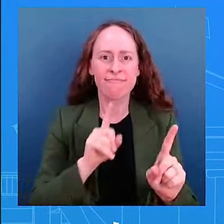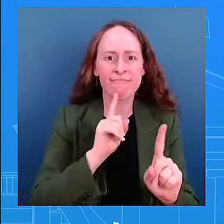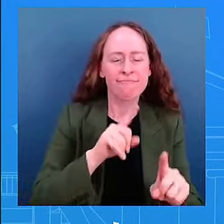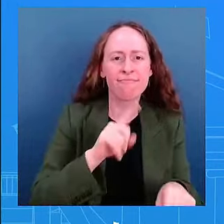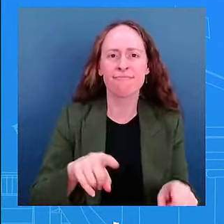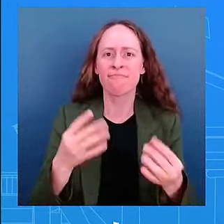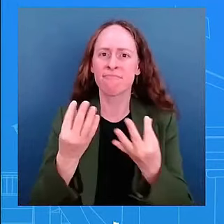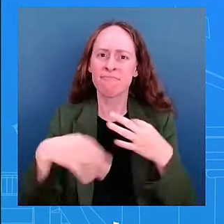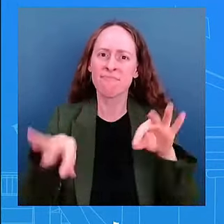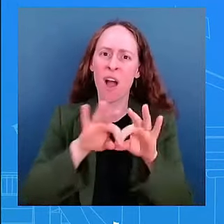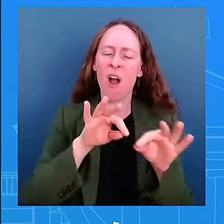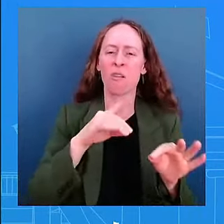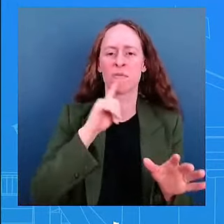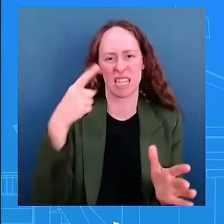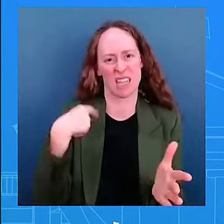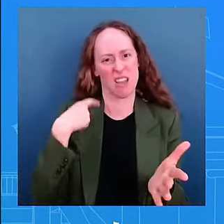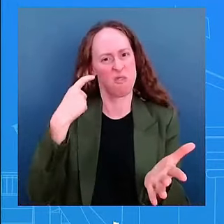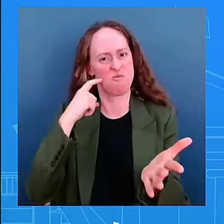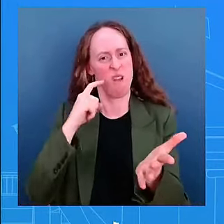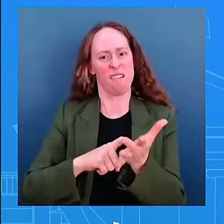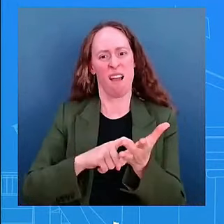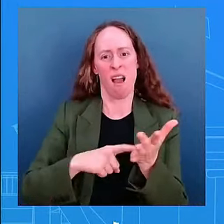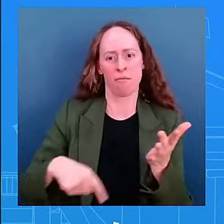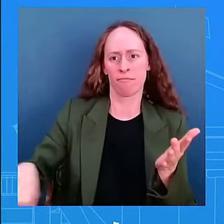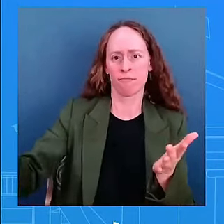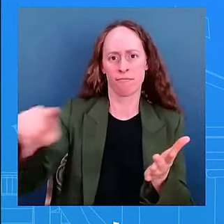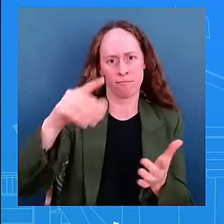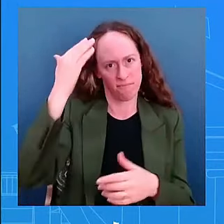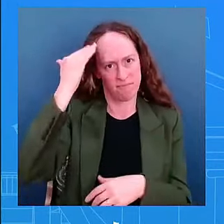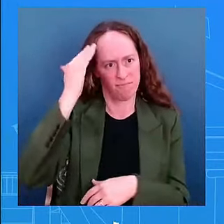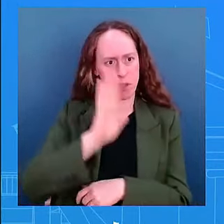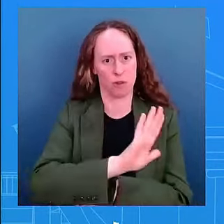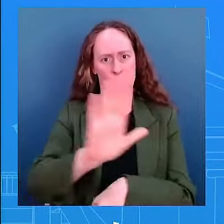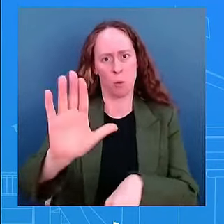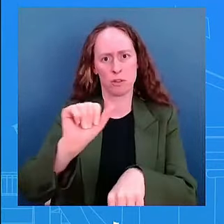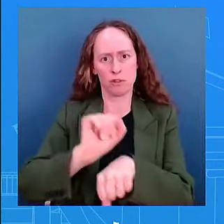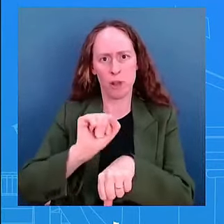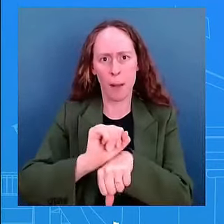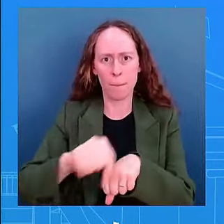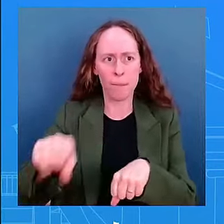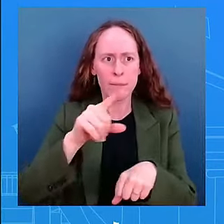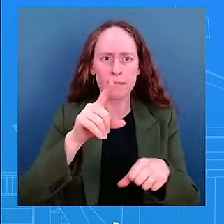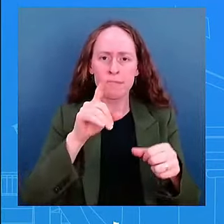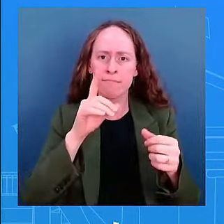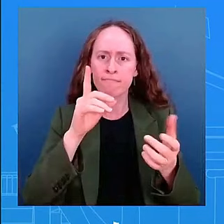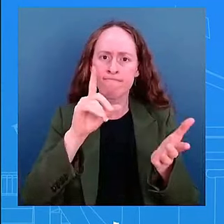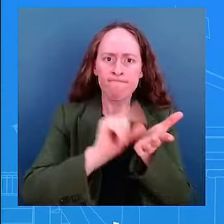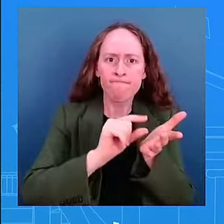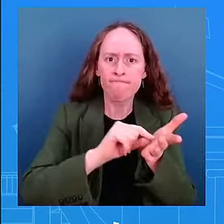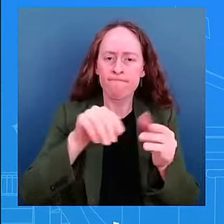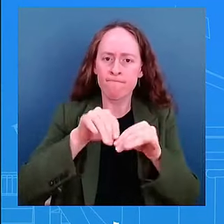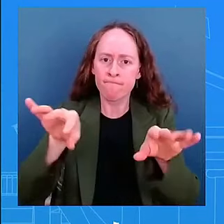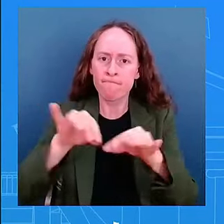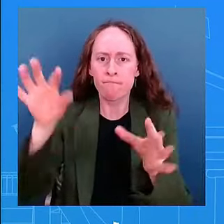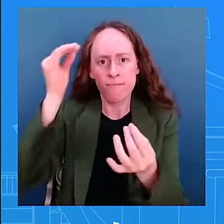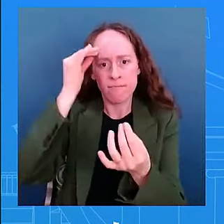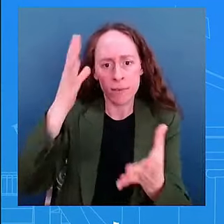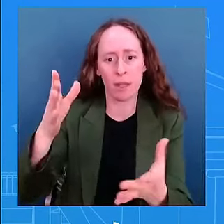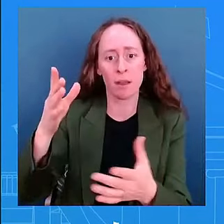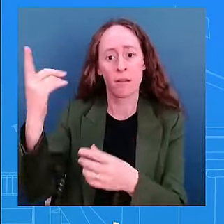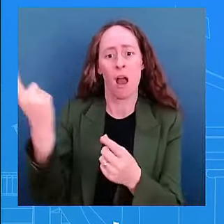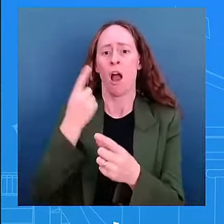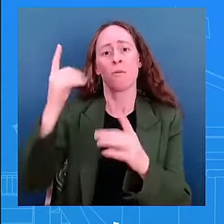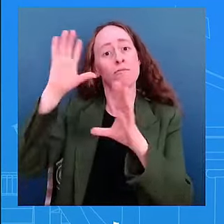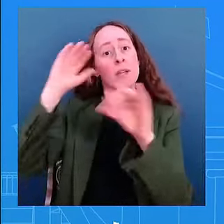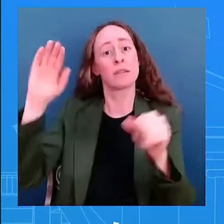the role you all play as President Biden has said a free press is a pillar of our democracy and so really